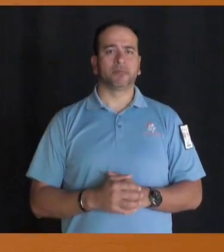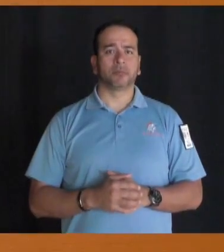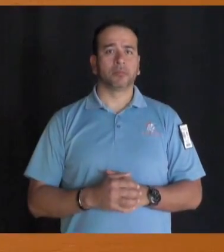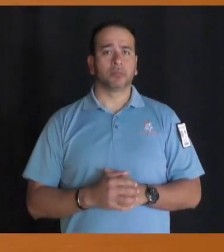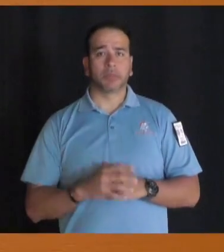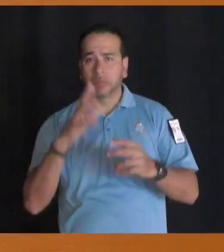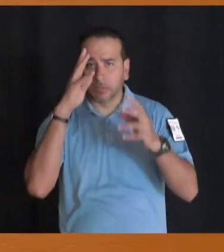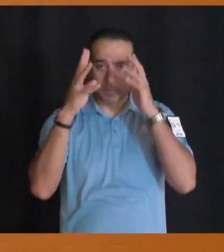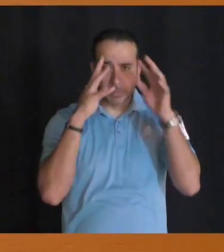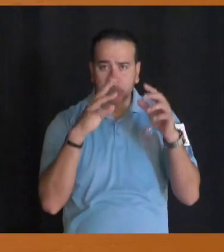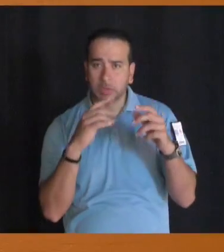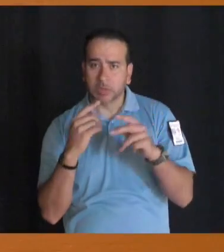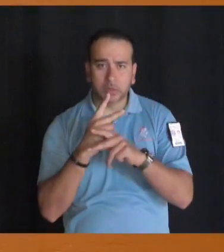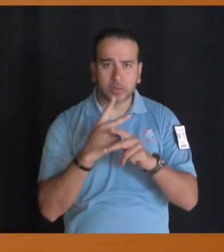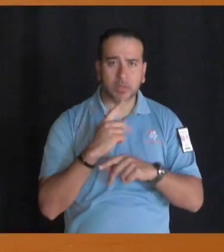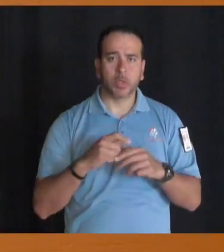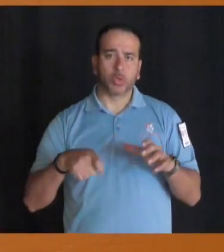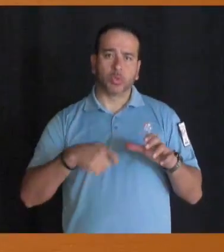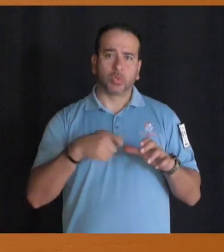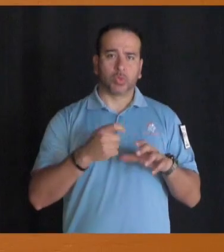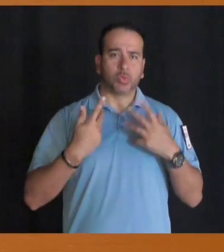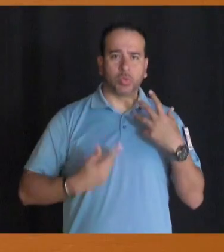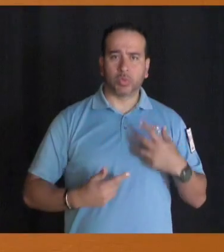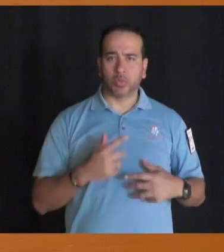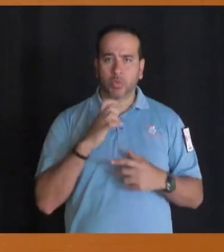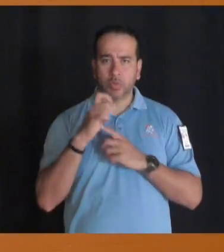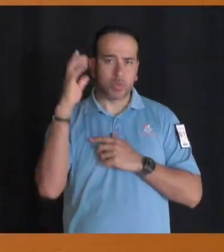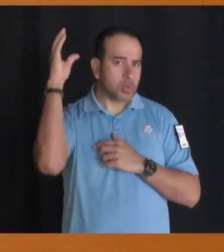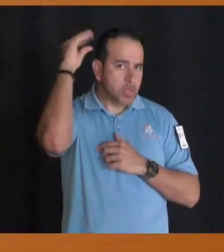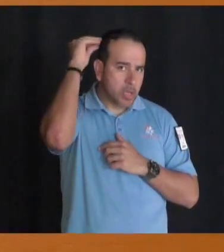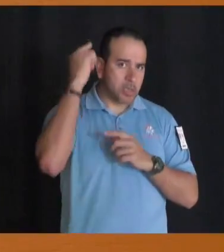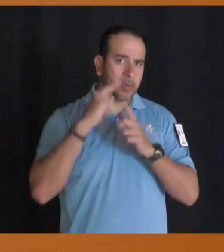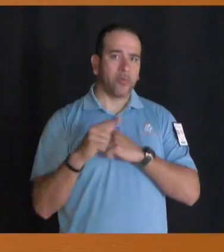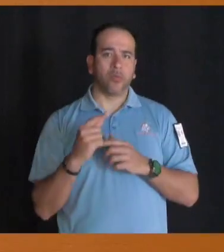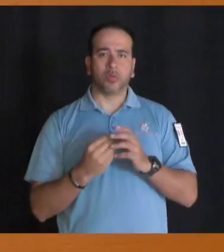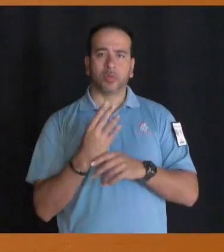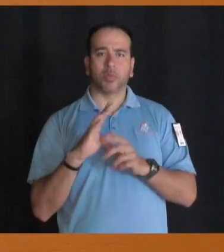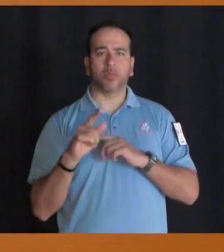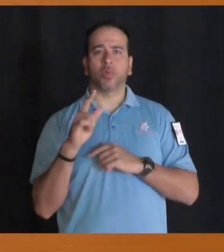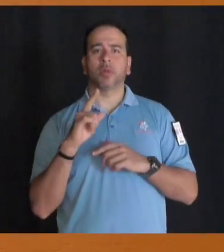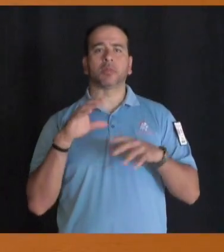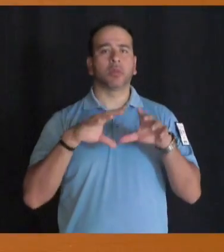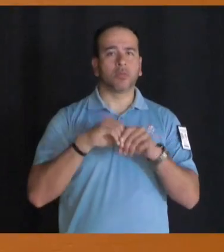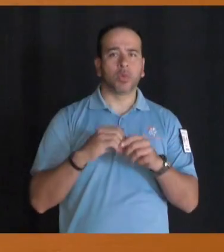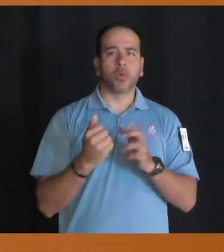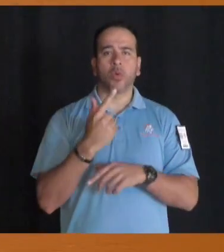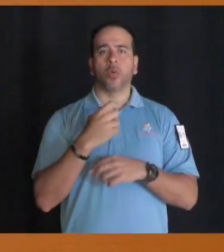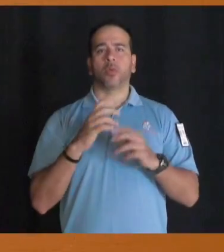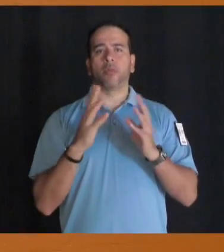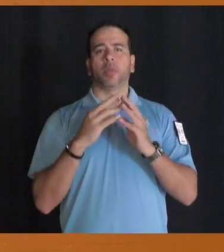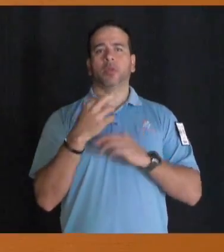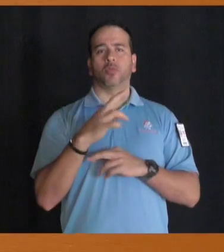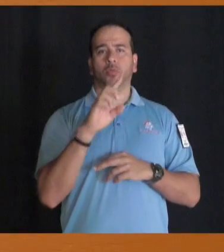Get creative at Crafty Crew by sewing your very own customized scrunchies for spring break. Fabric and hair ties included. Meet in room